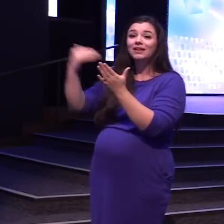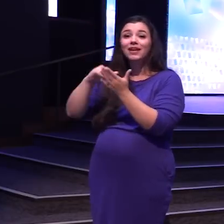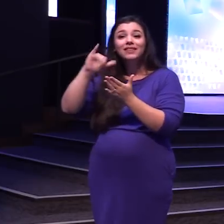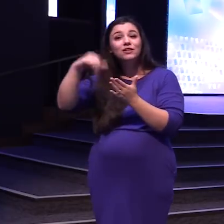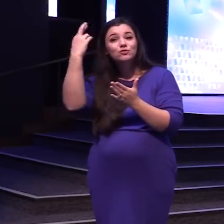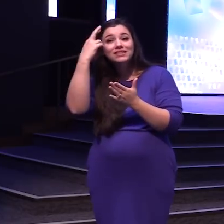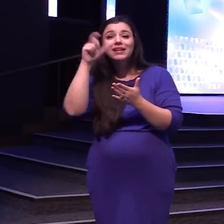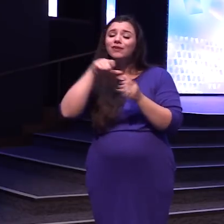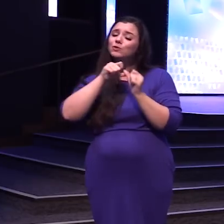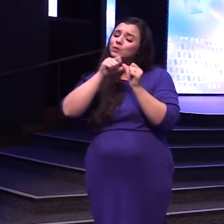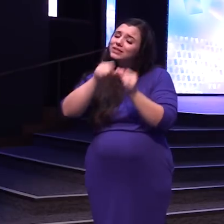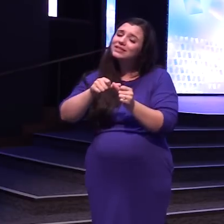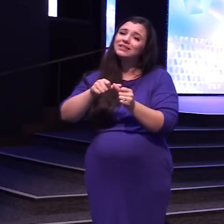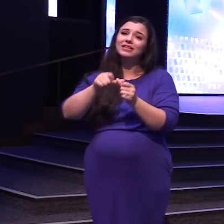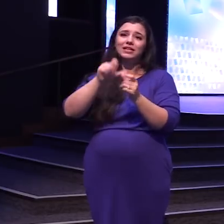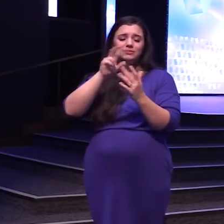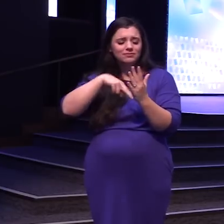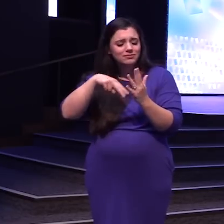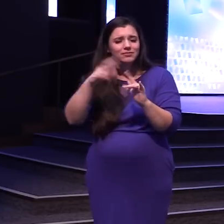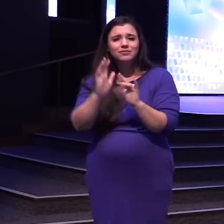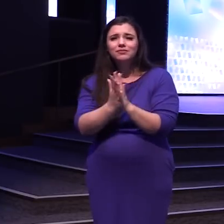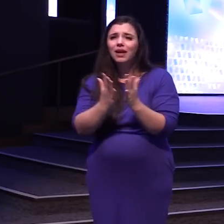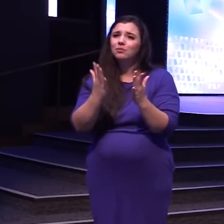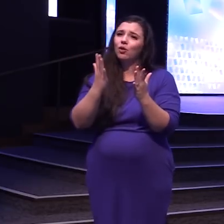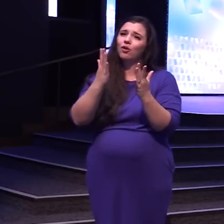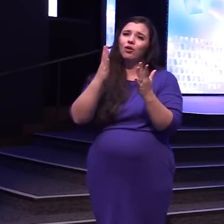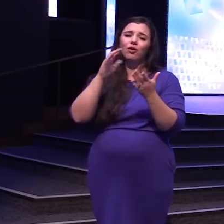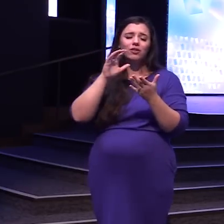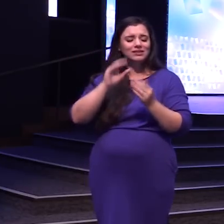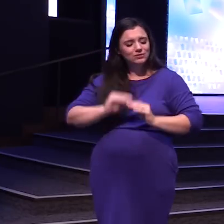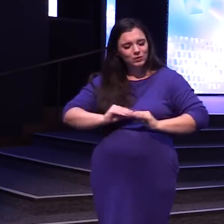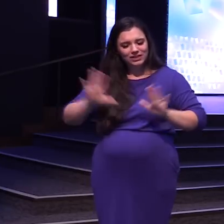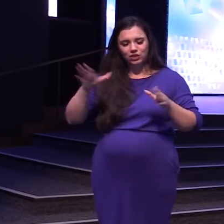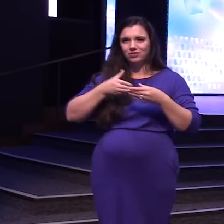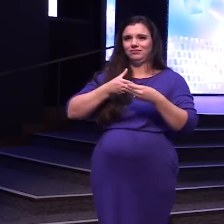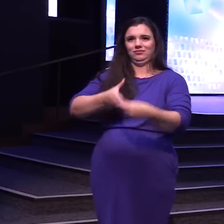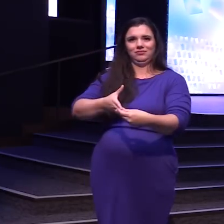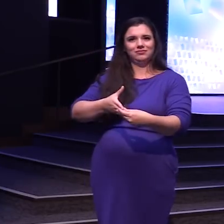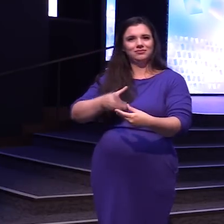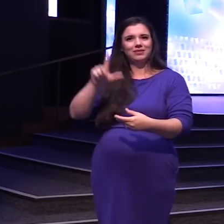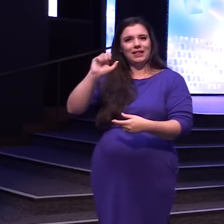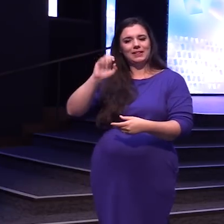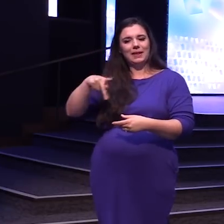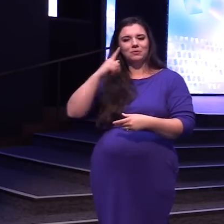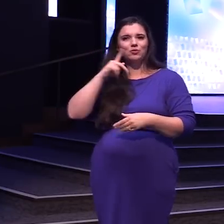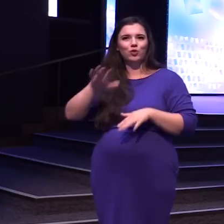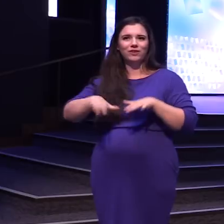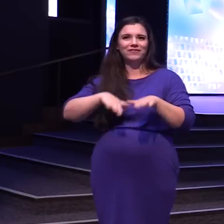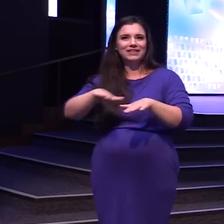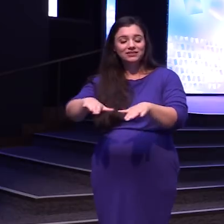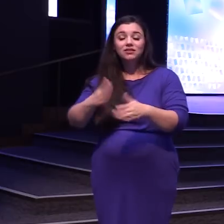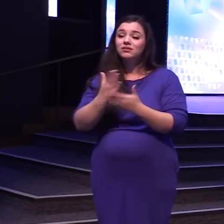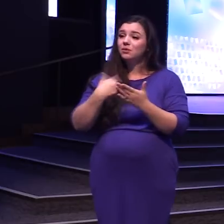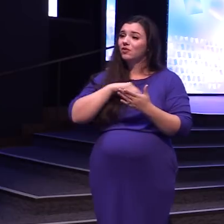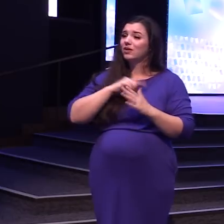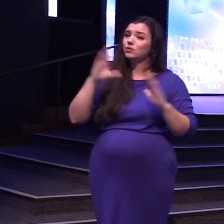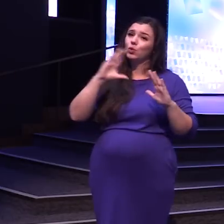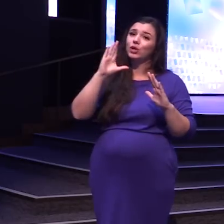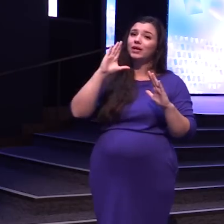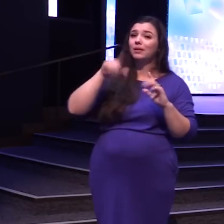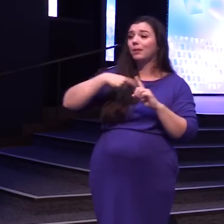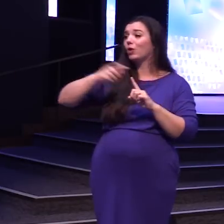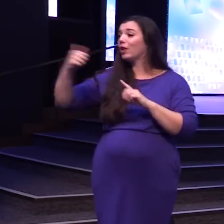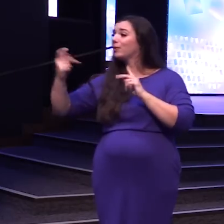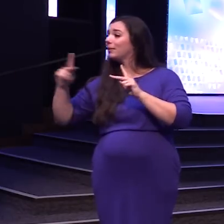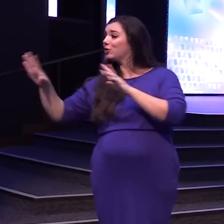to Keep the word In front of us A lamp into our feet Some of us are too busy Worrying about other People's territory